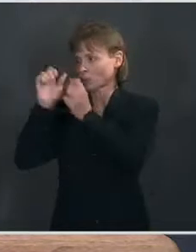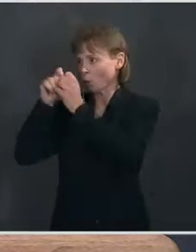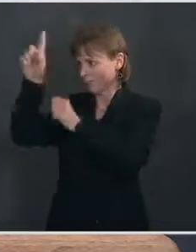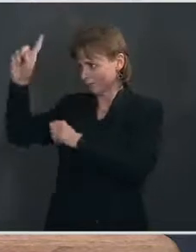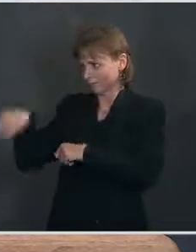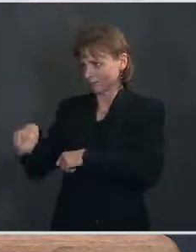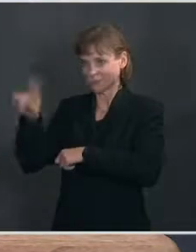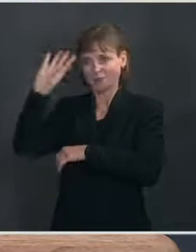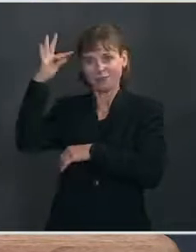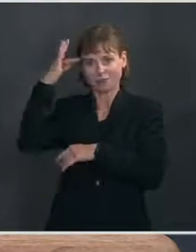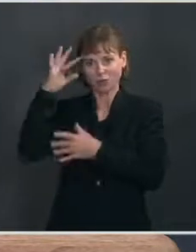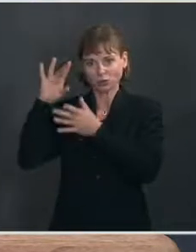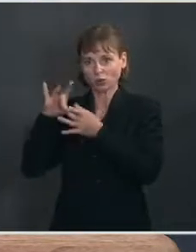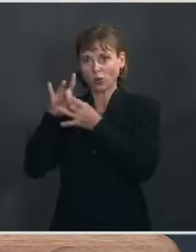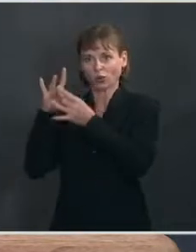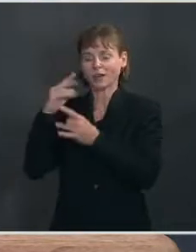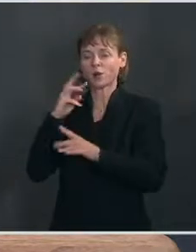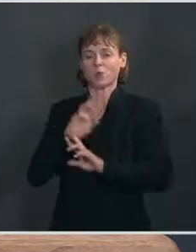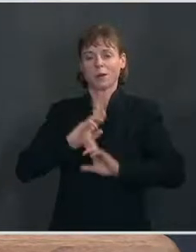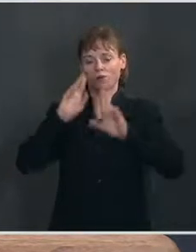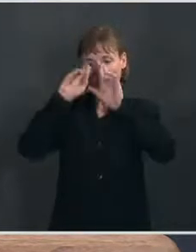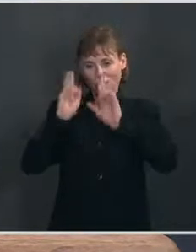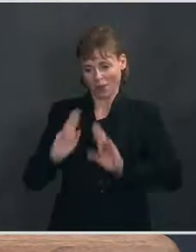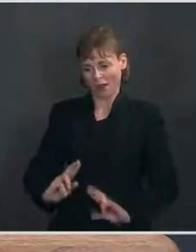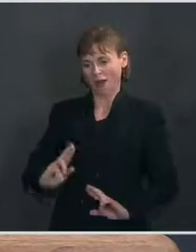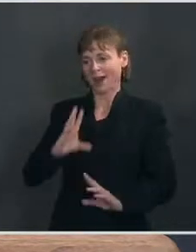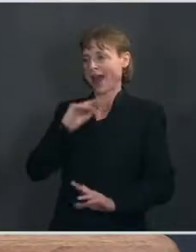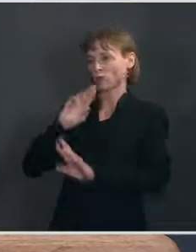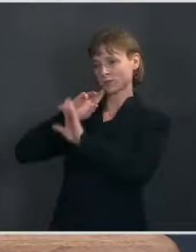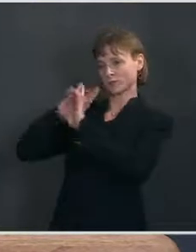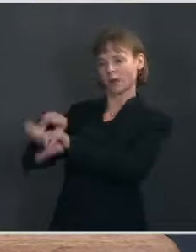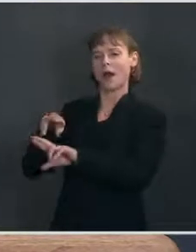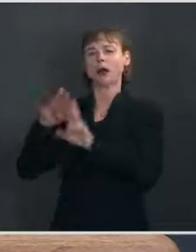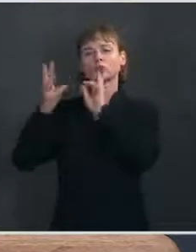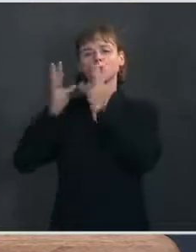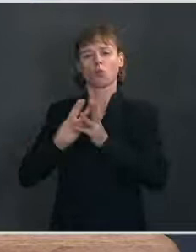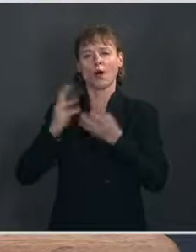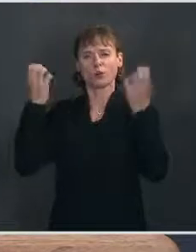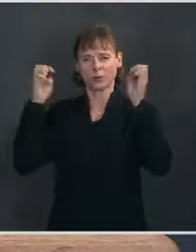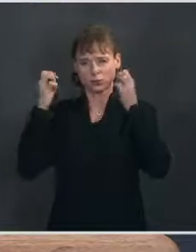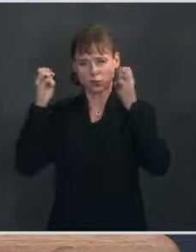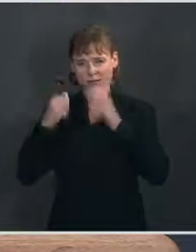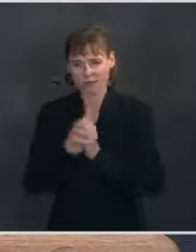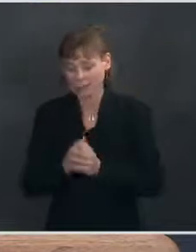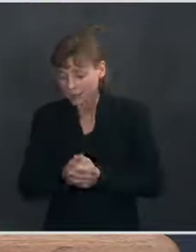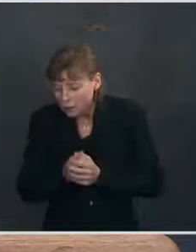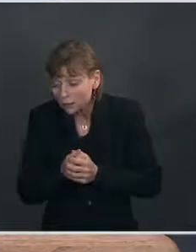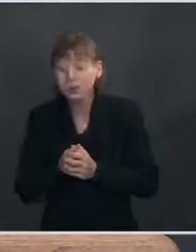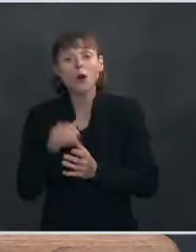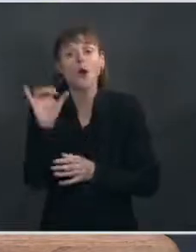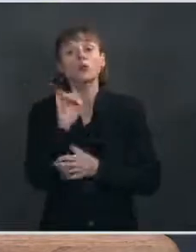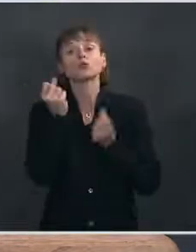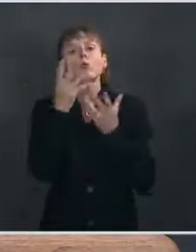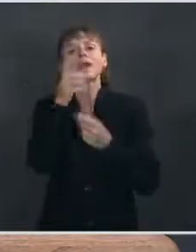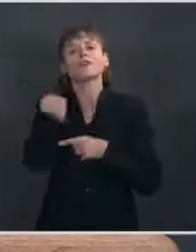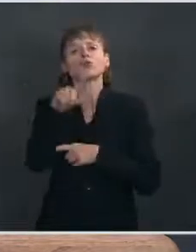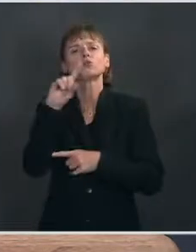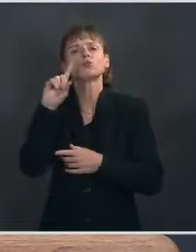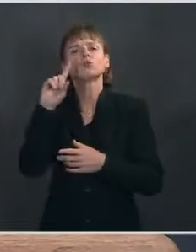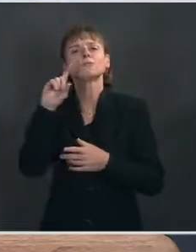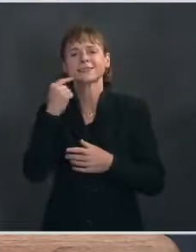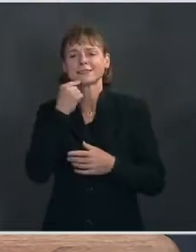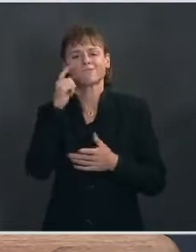state, and local officials in preparing for and responding to weather emergencies. Also, as you many of you have noted,